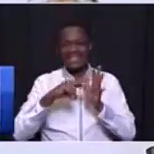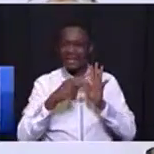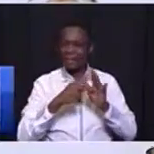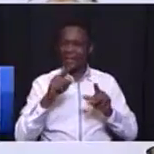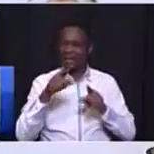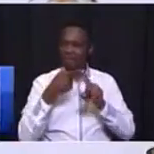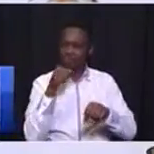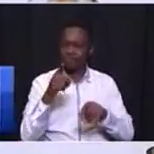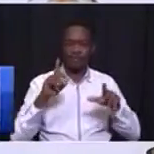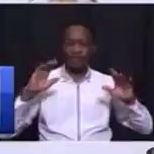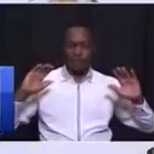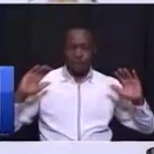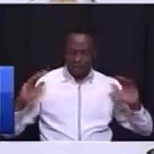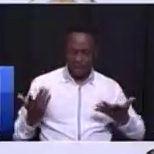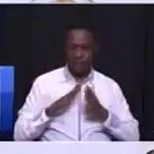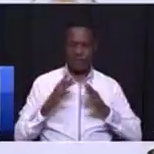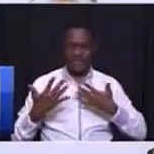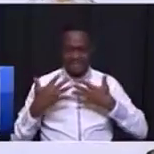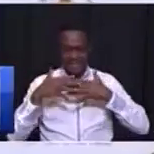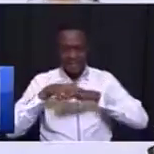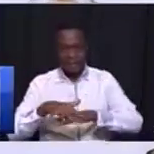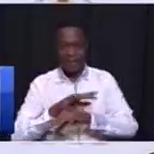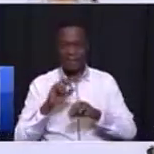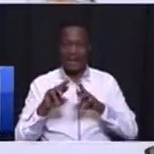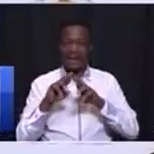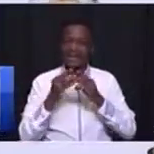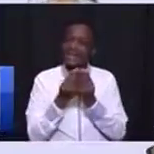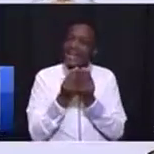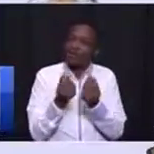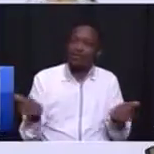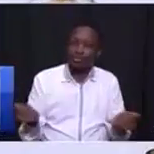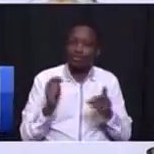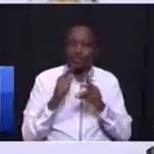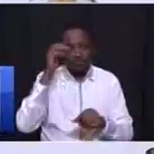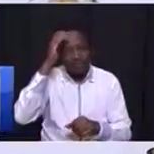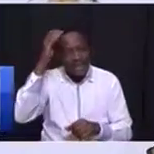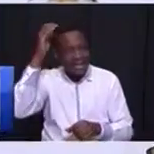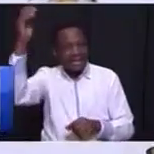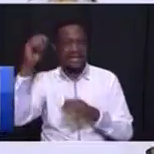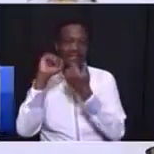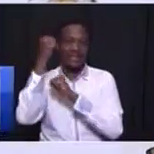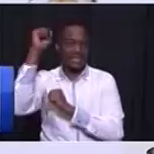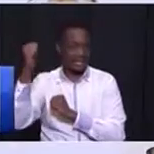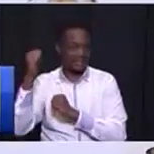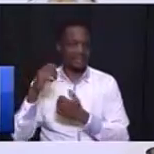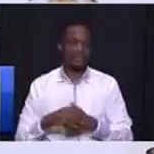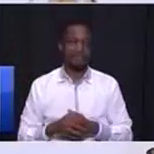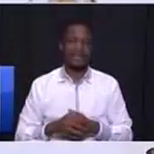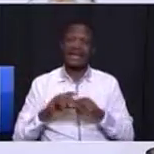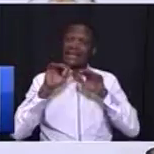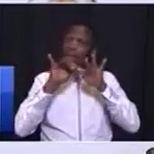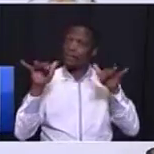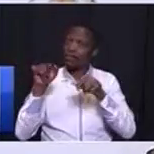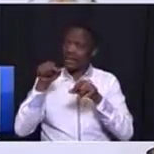implement the resolutions of the creative industries in Dawa. The people